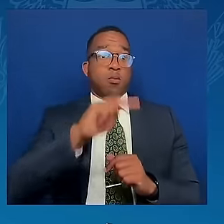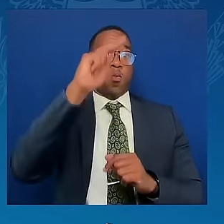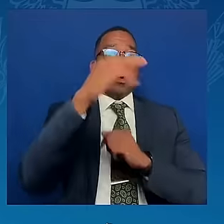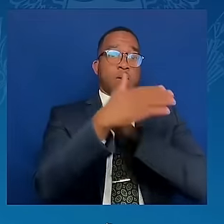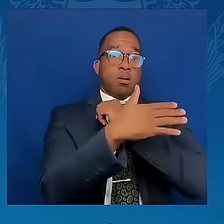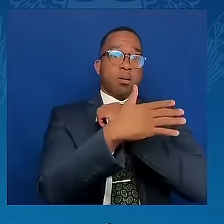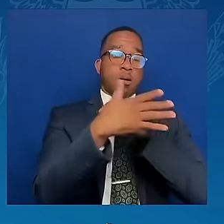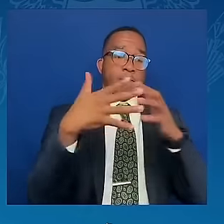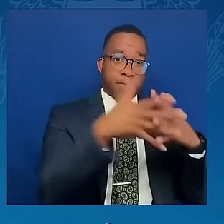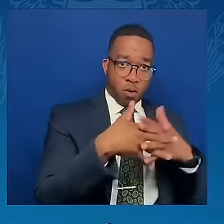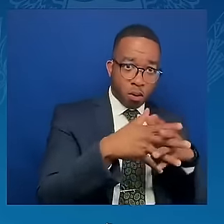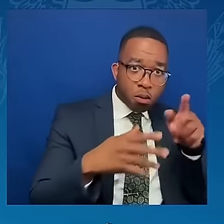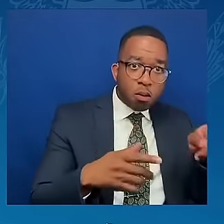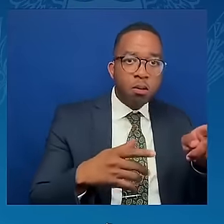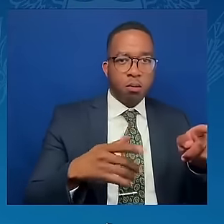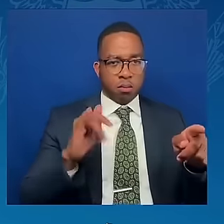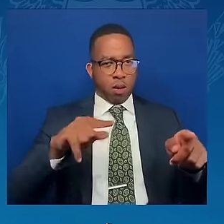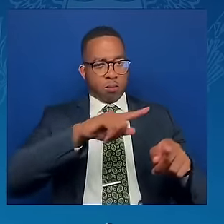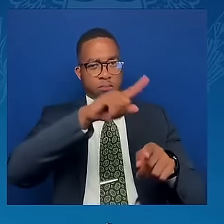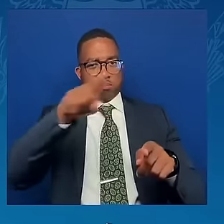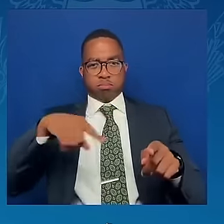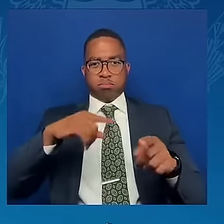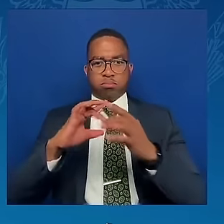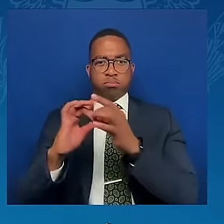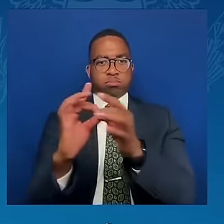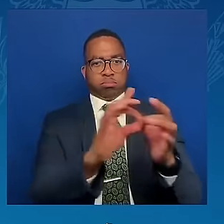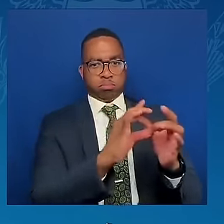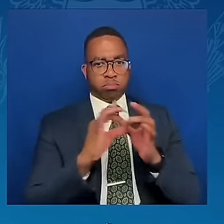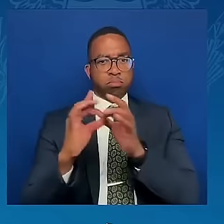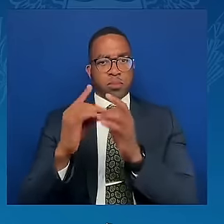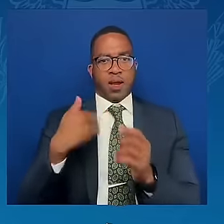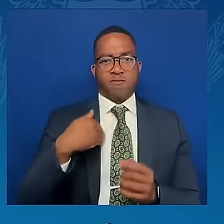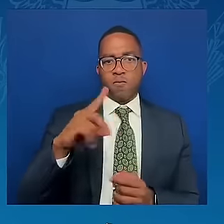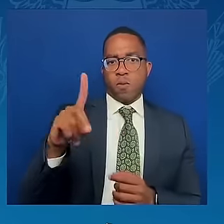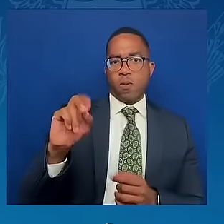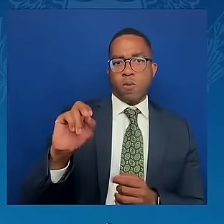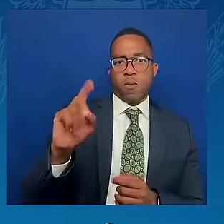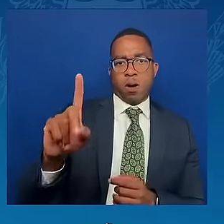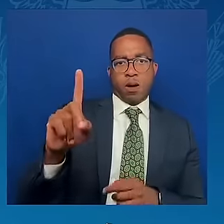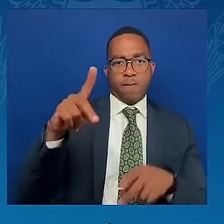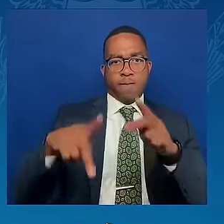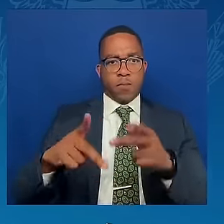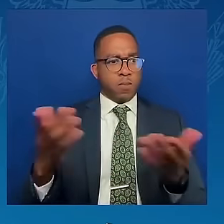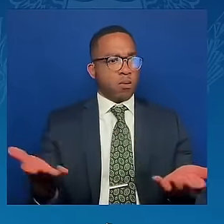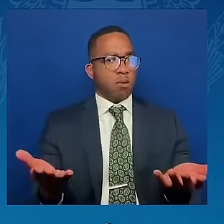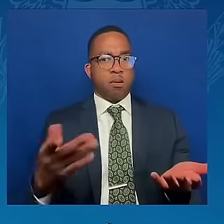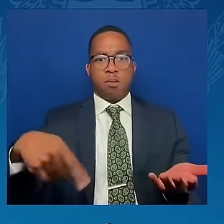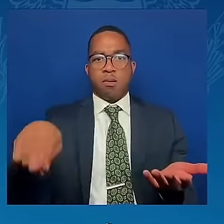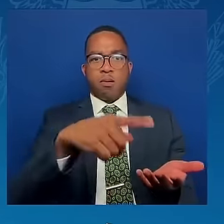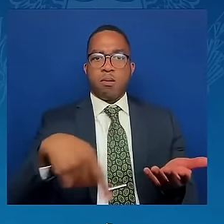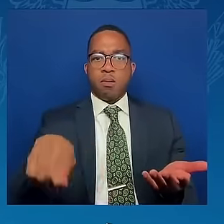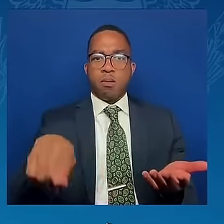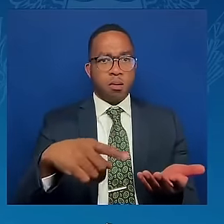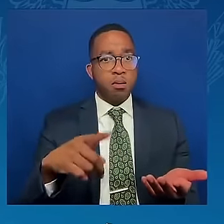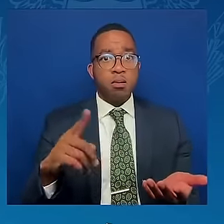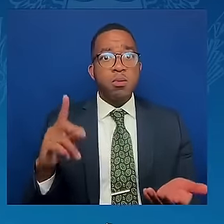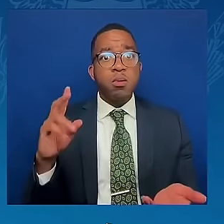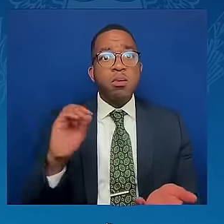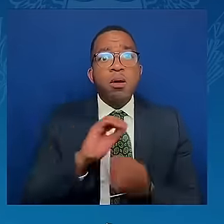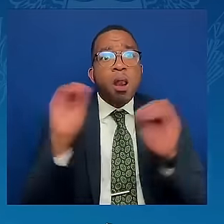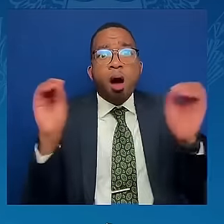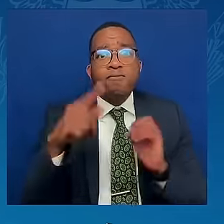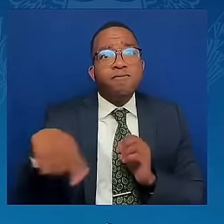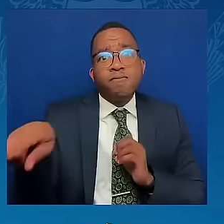participants, and no one has the privilege of deciding for another. This is true